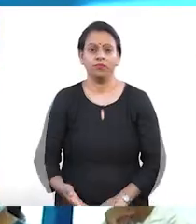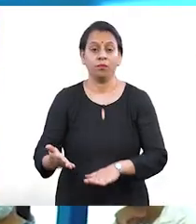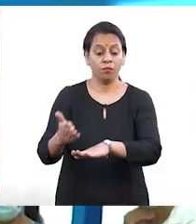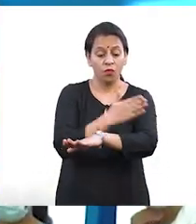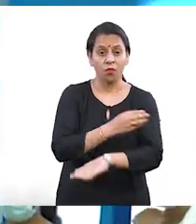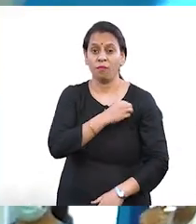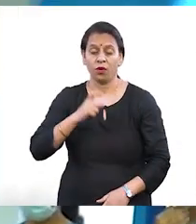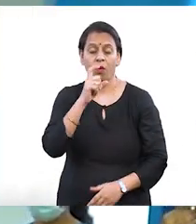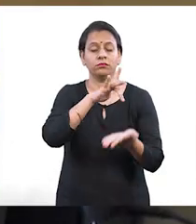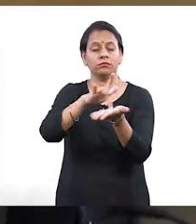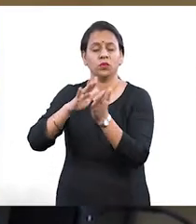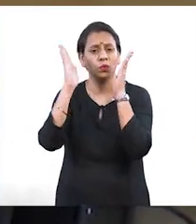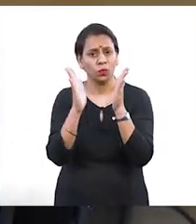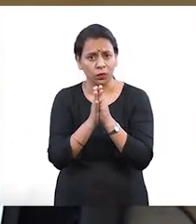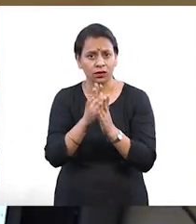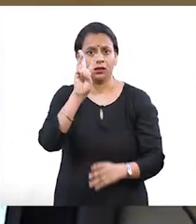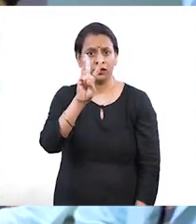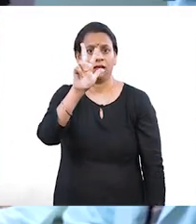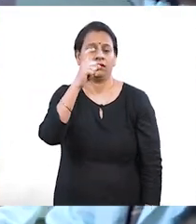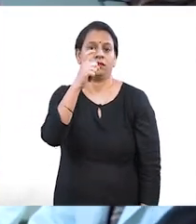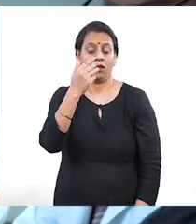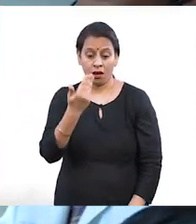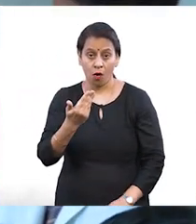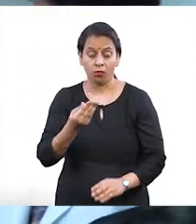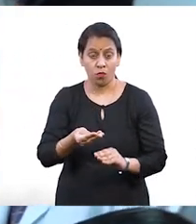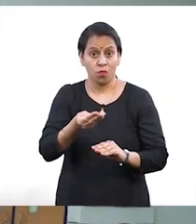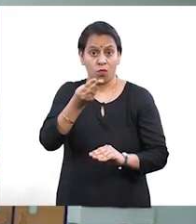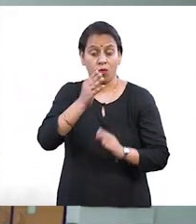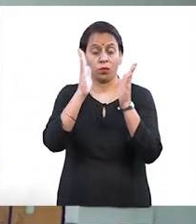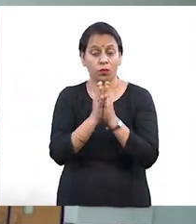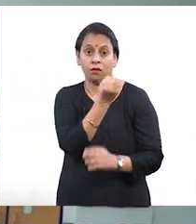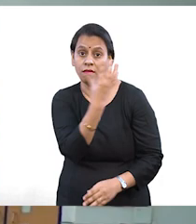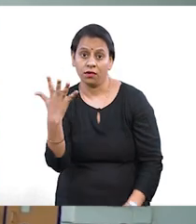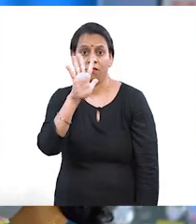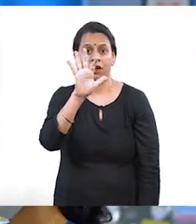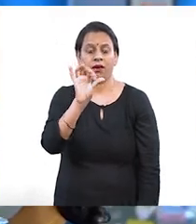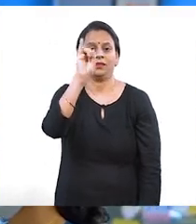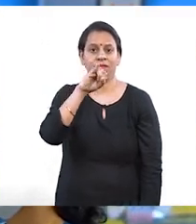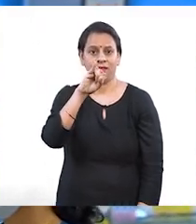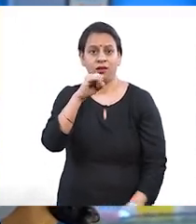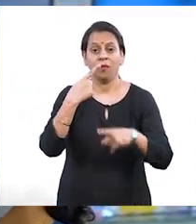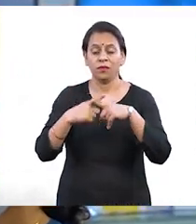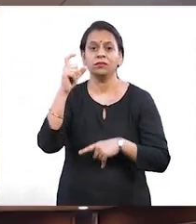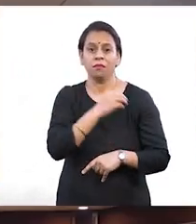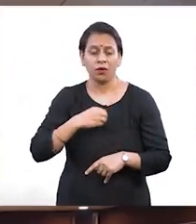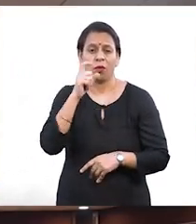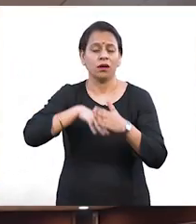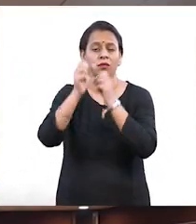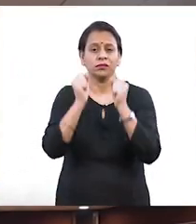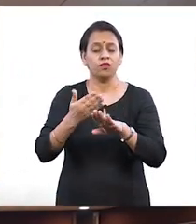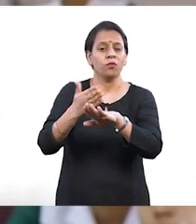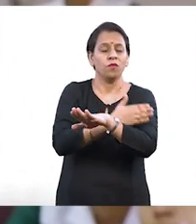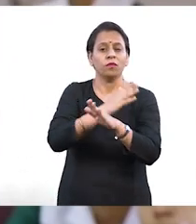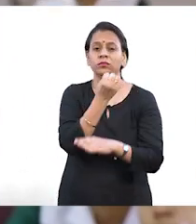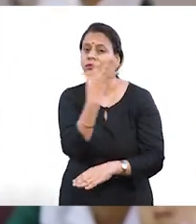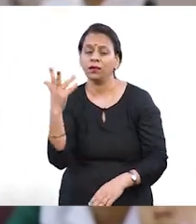Number of medical colleges increase from 387 to 596. And seats